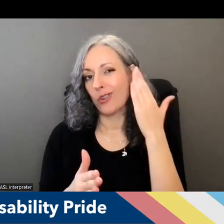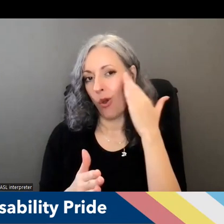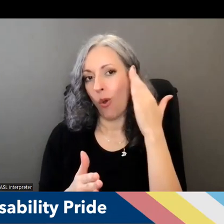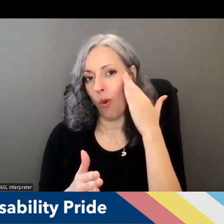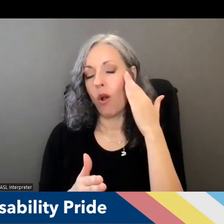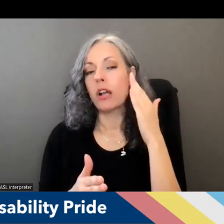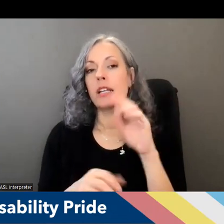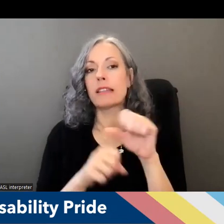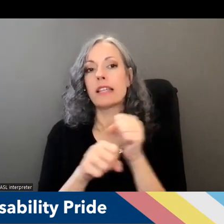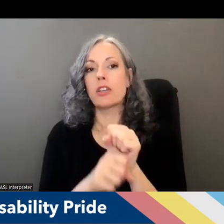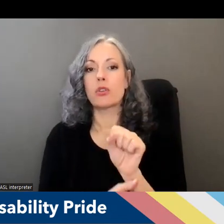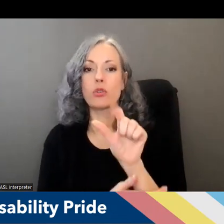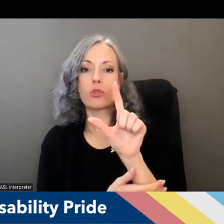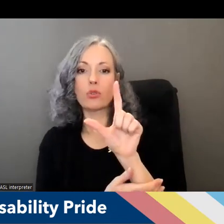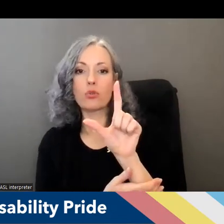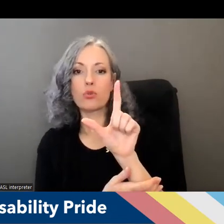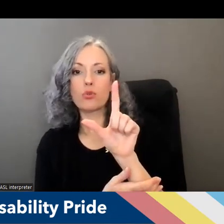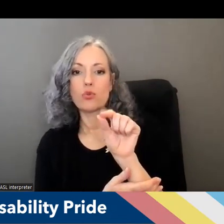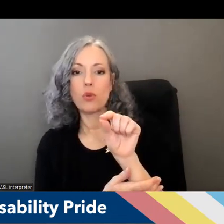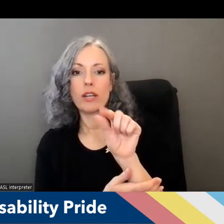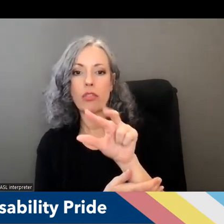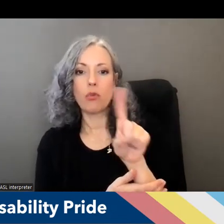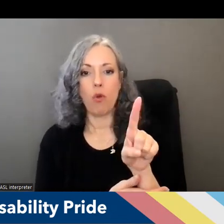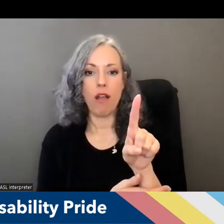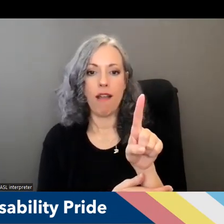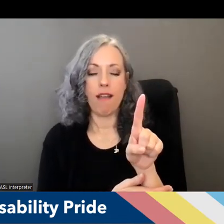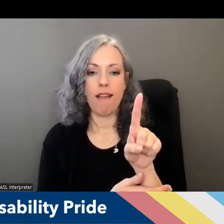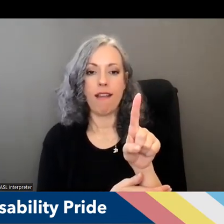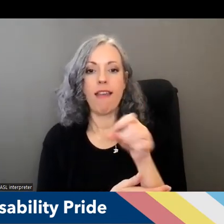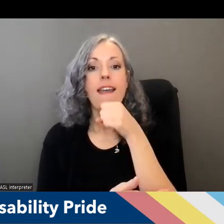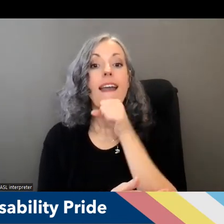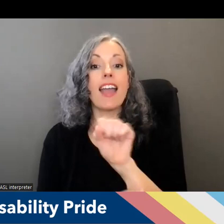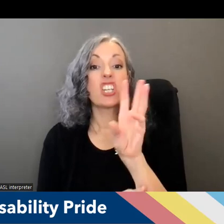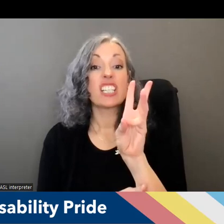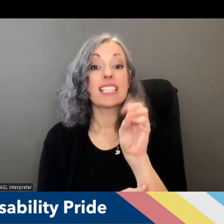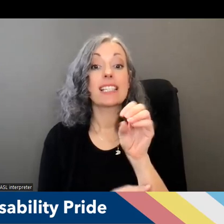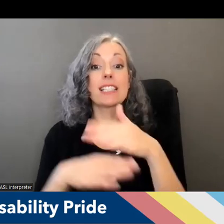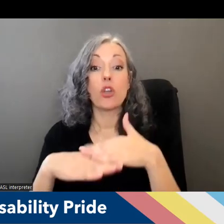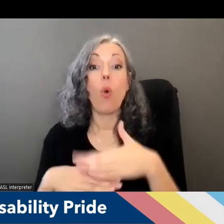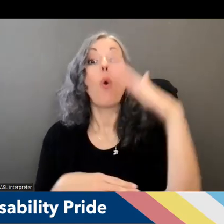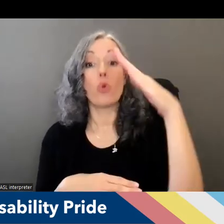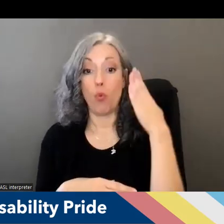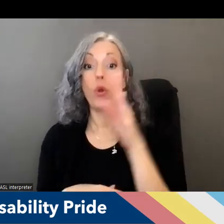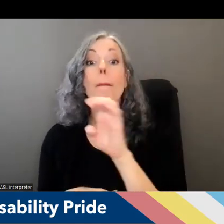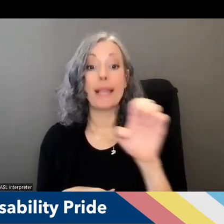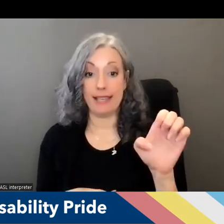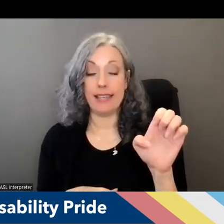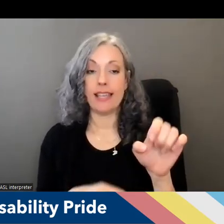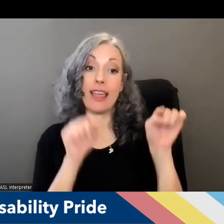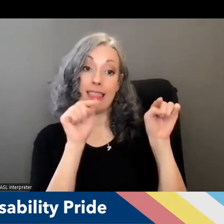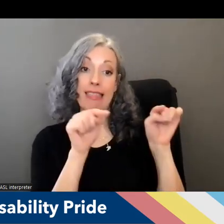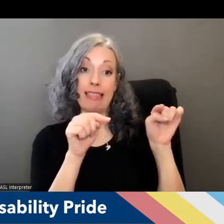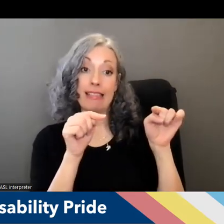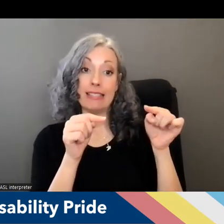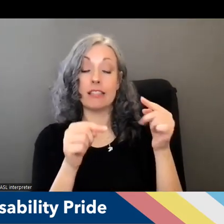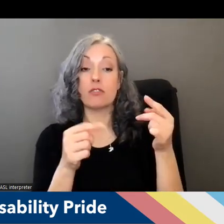one and four californians will be age 60 or older and this slide shows what's happening